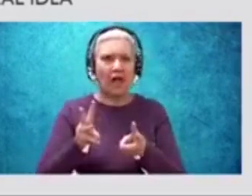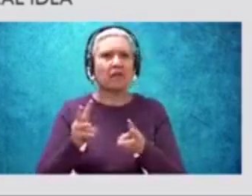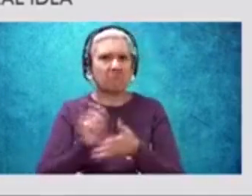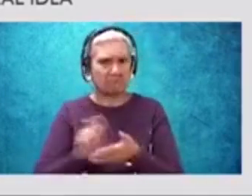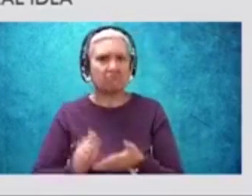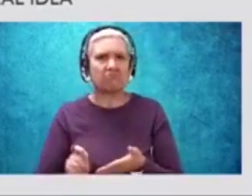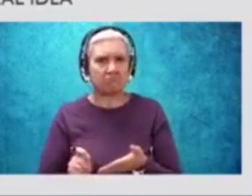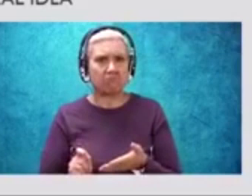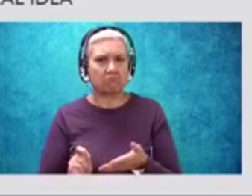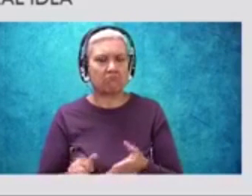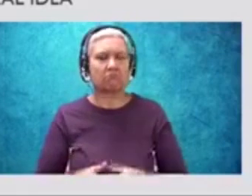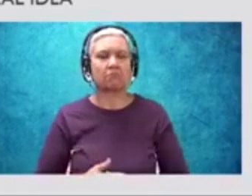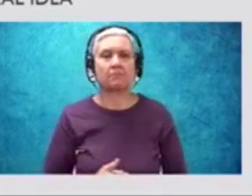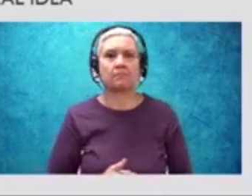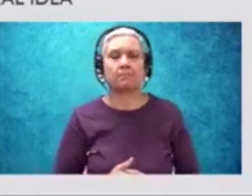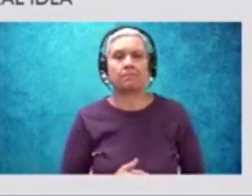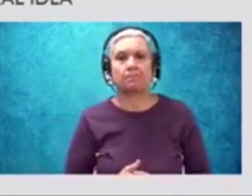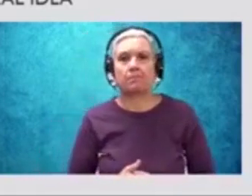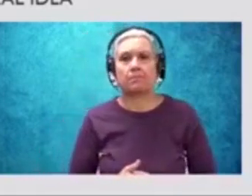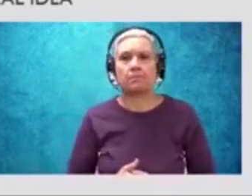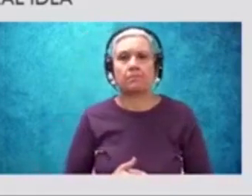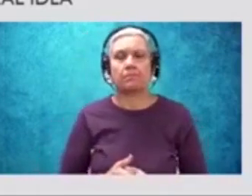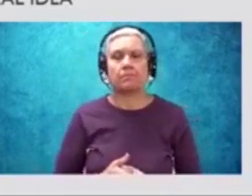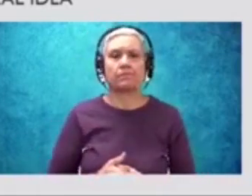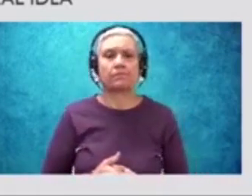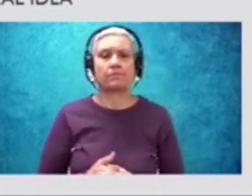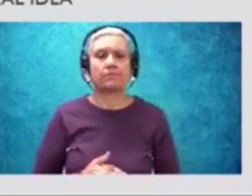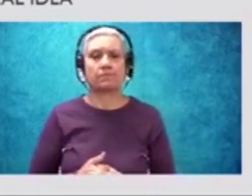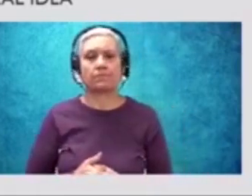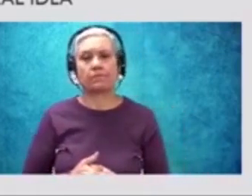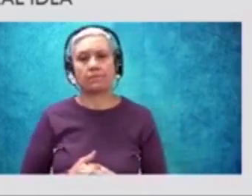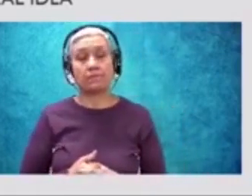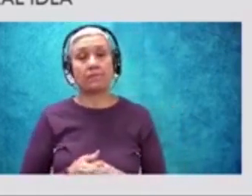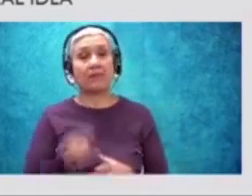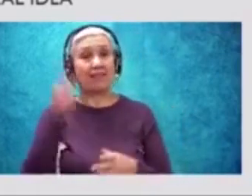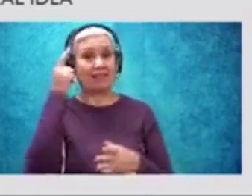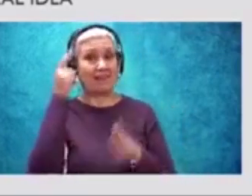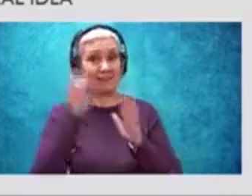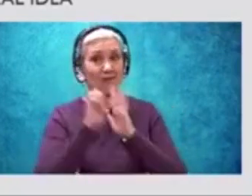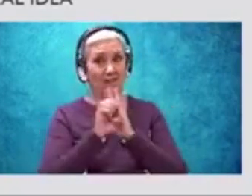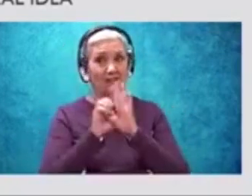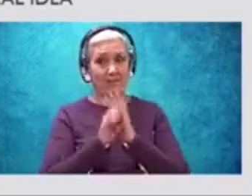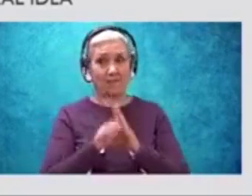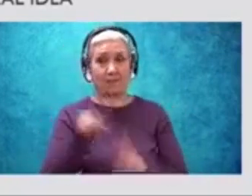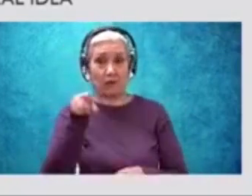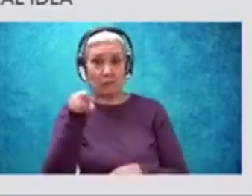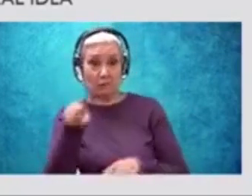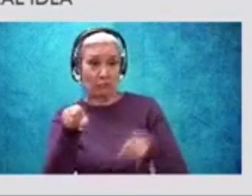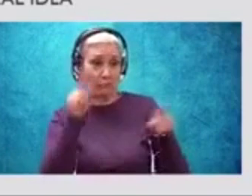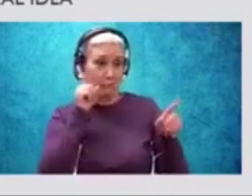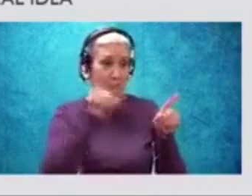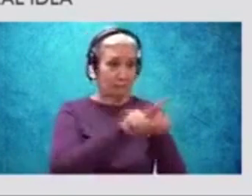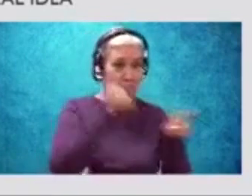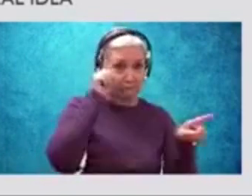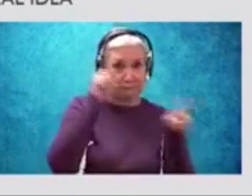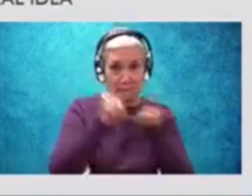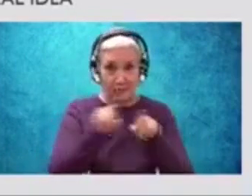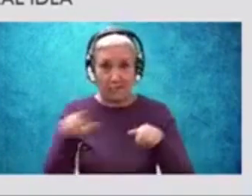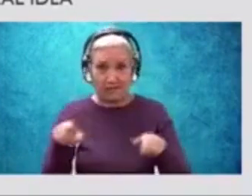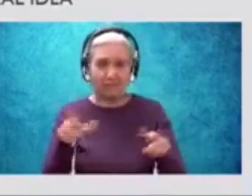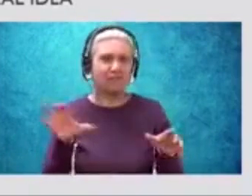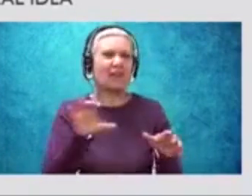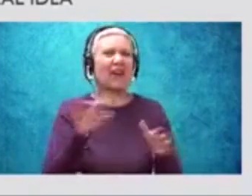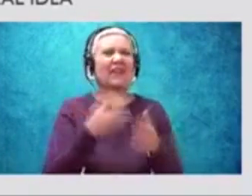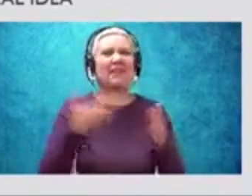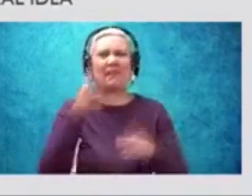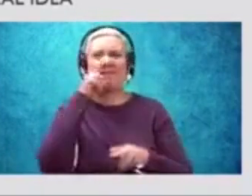different ways of showing this. And in fact, think about, for example, if you and your siblings have done something this week or the last couple of weeks that was really fun,